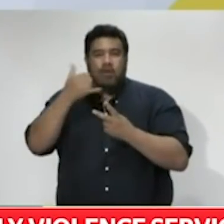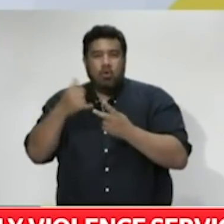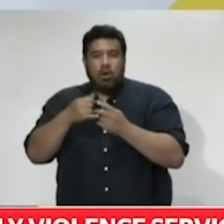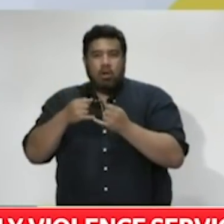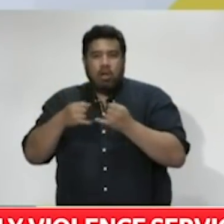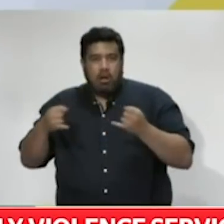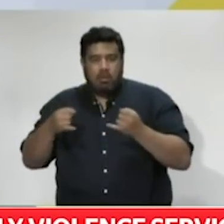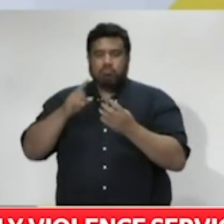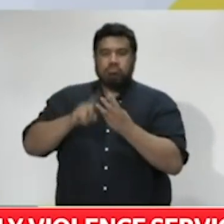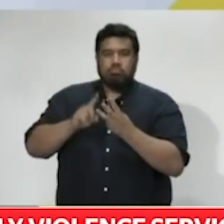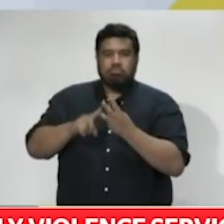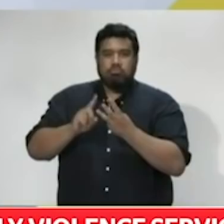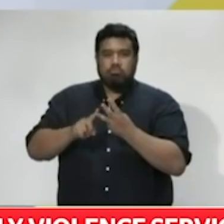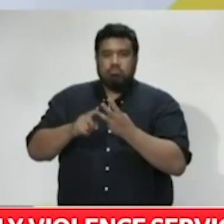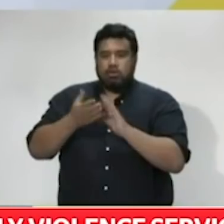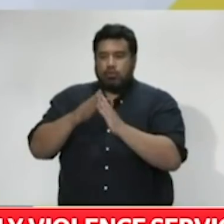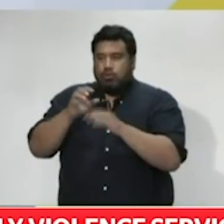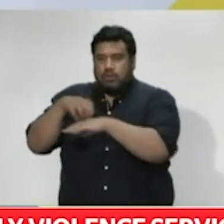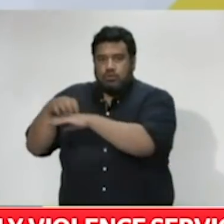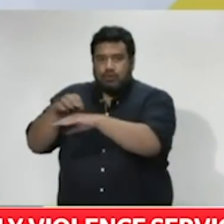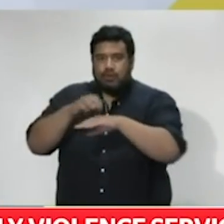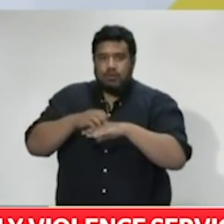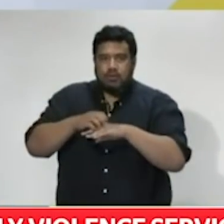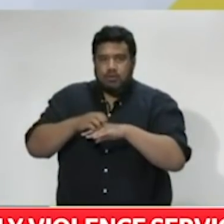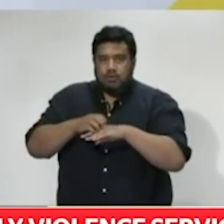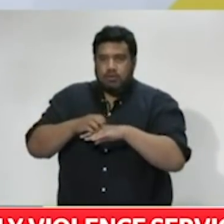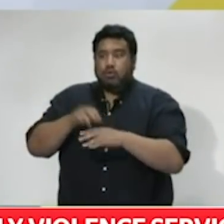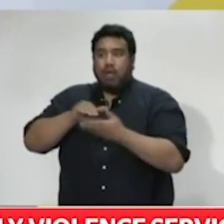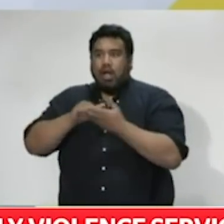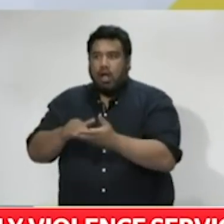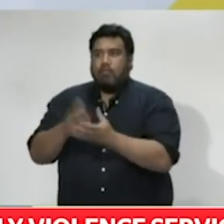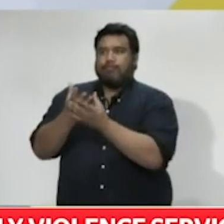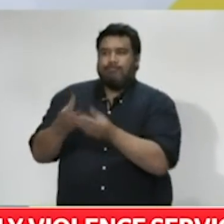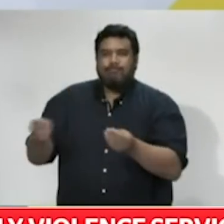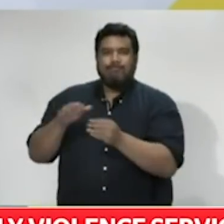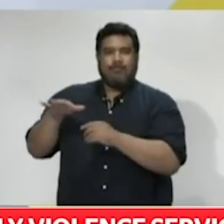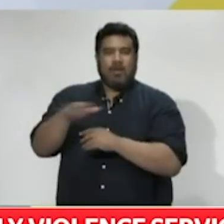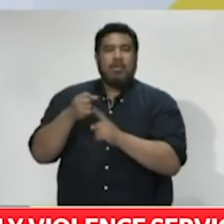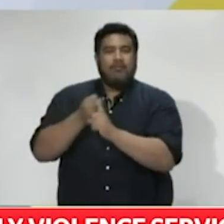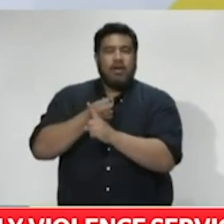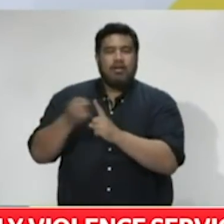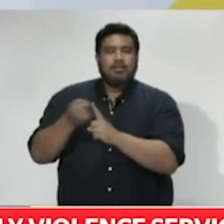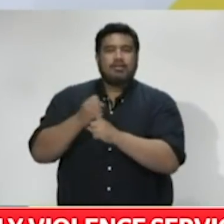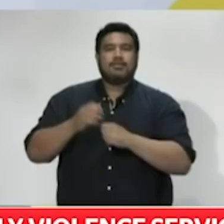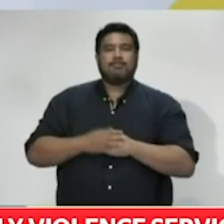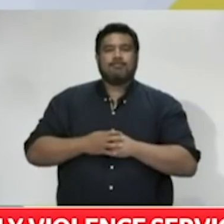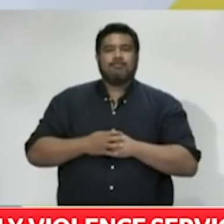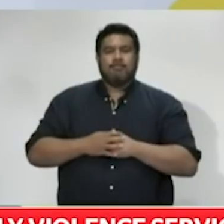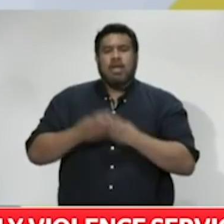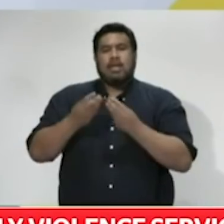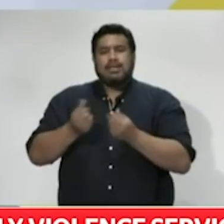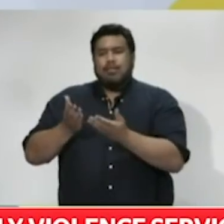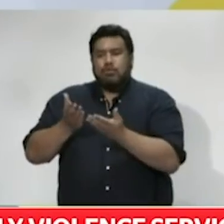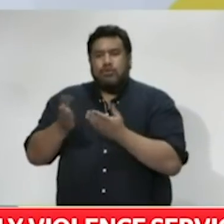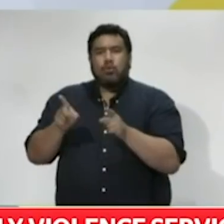who support the people who use violence to stop. And it also covers the services who look after victims of